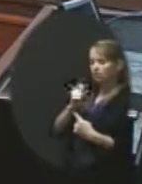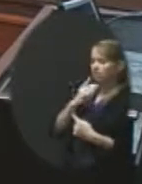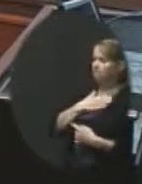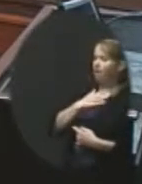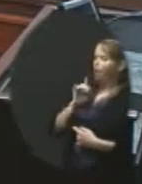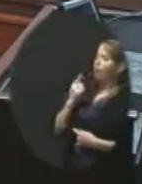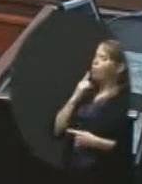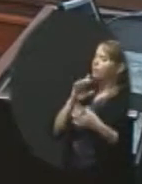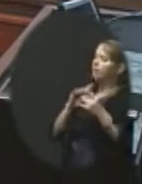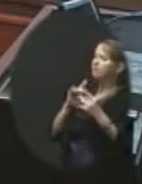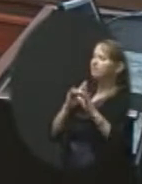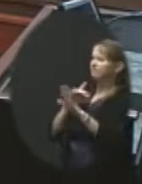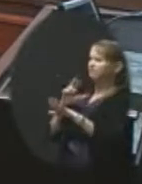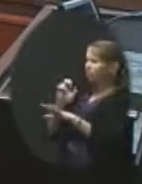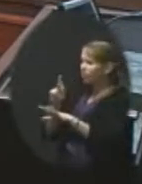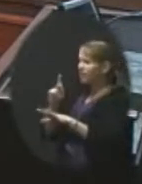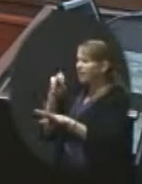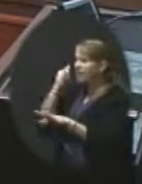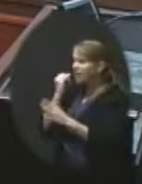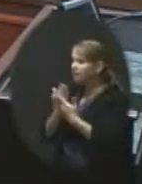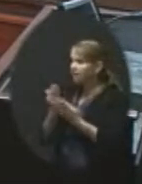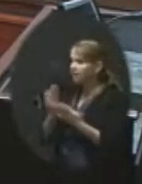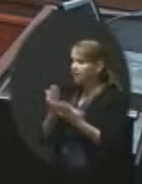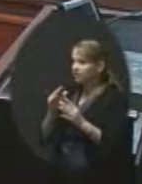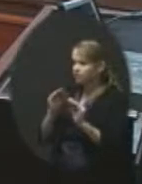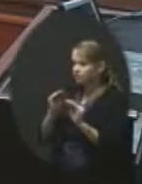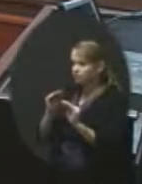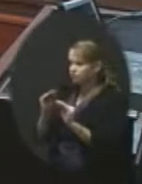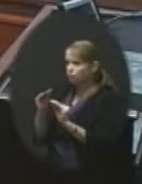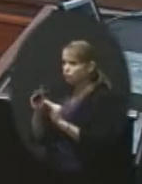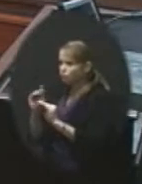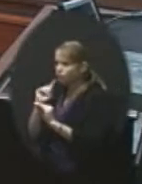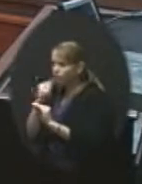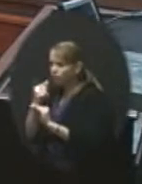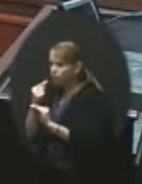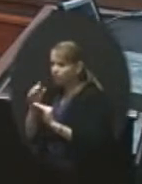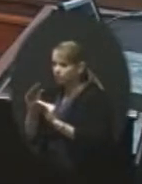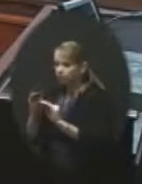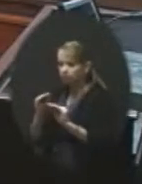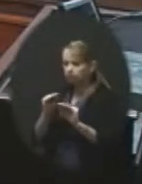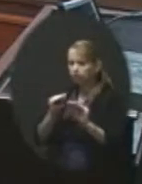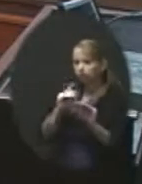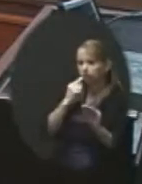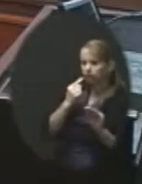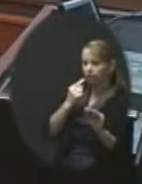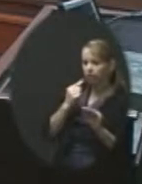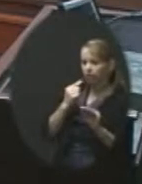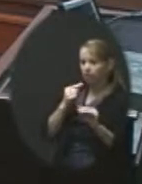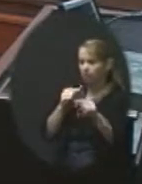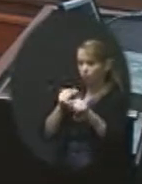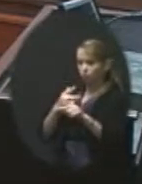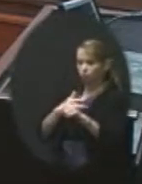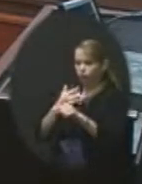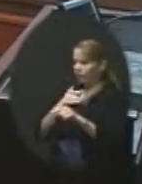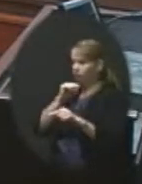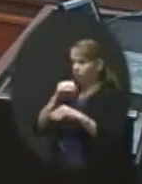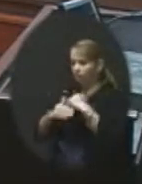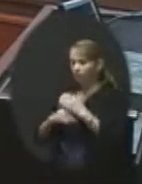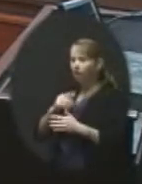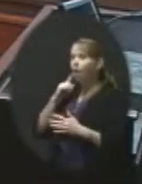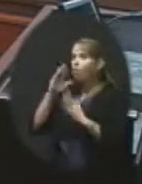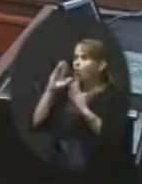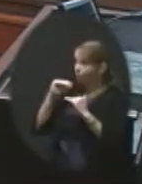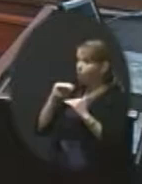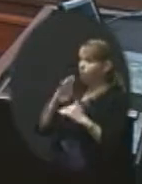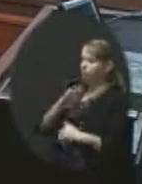things move toward an extreme and you feel uncomfortable, then I would hope our board would support you in saying